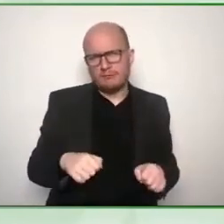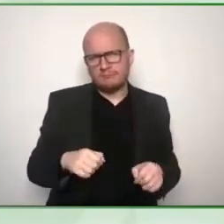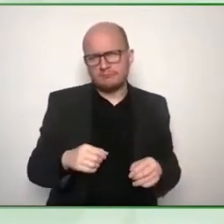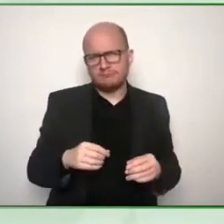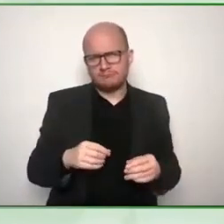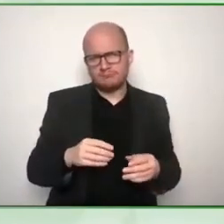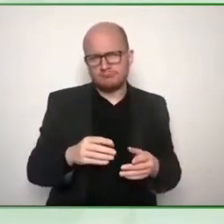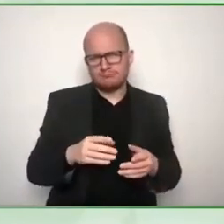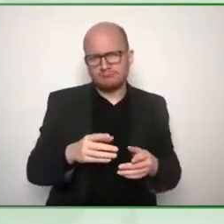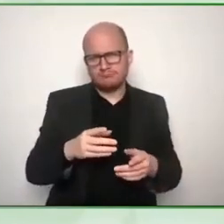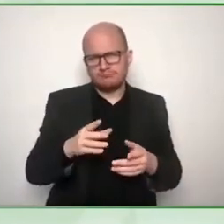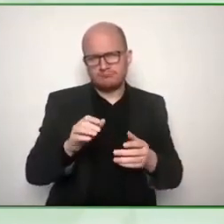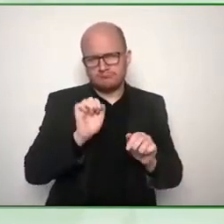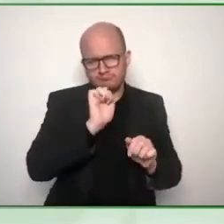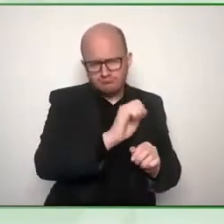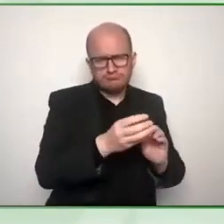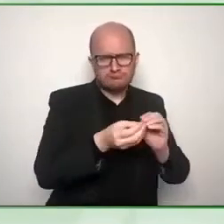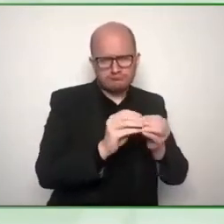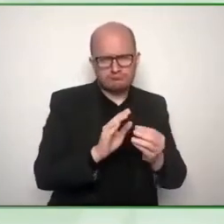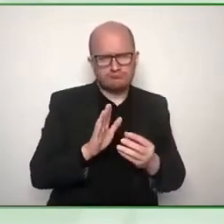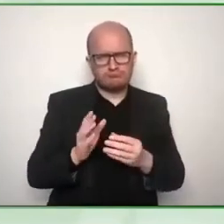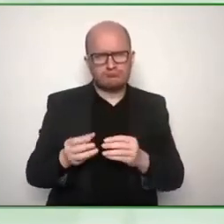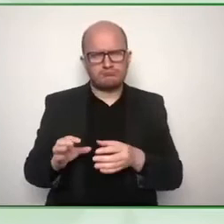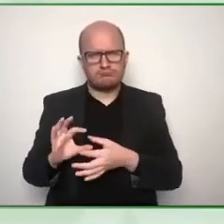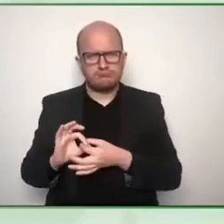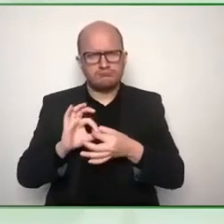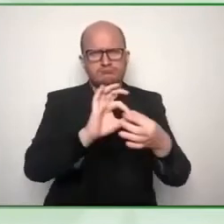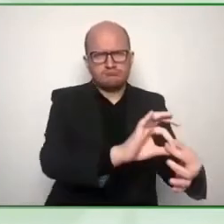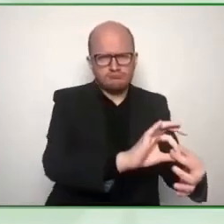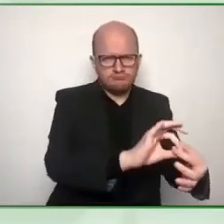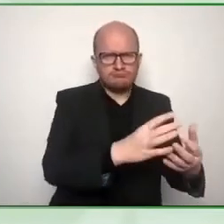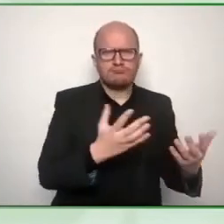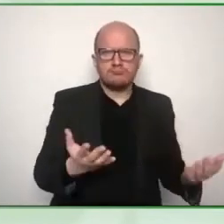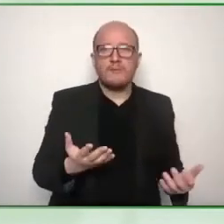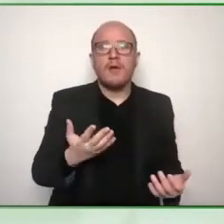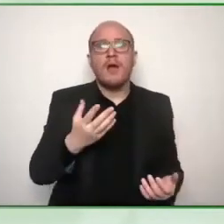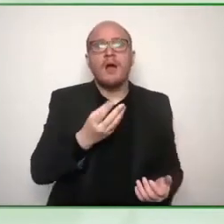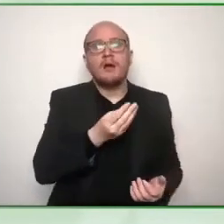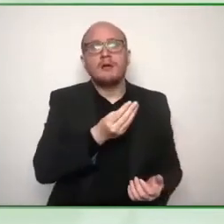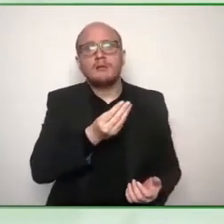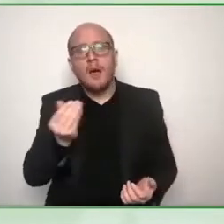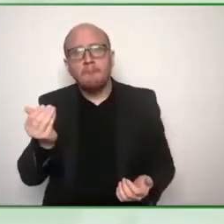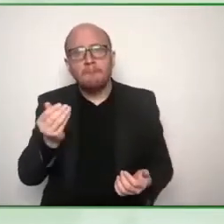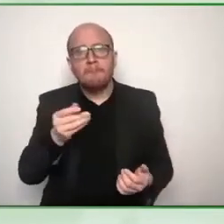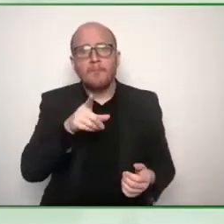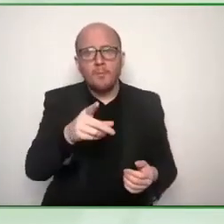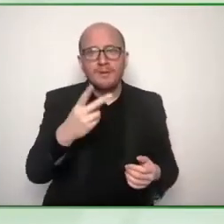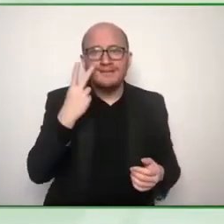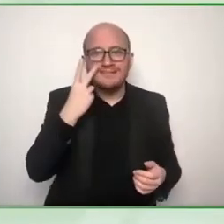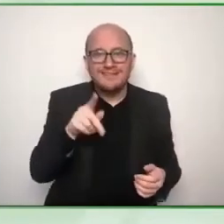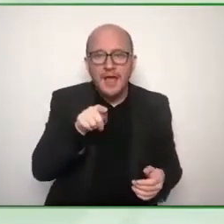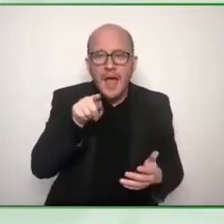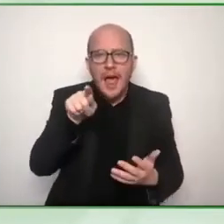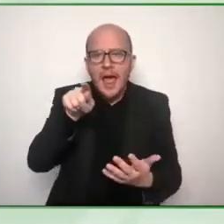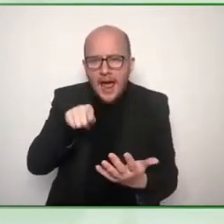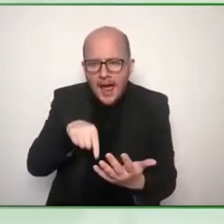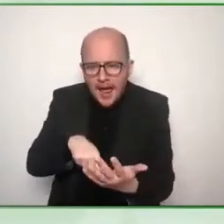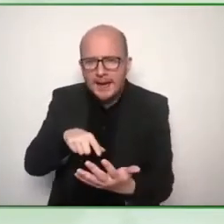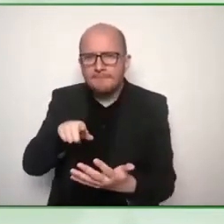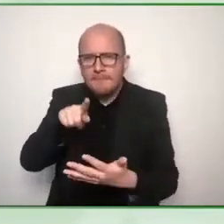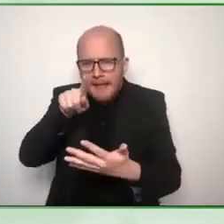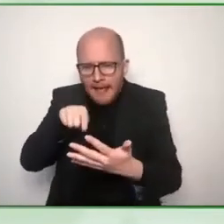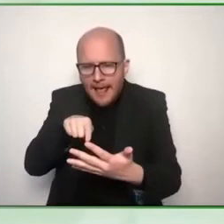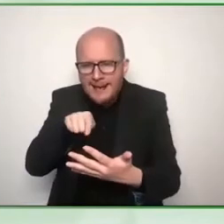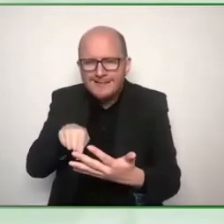resources that sit outside of south australian government so they may have um copyright on them but again